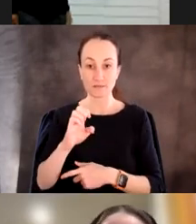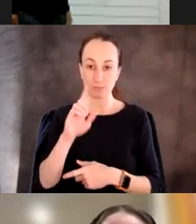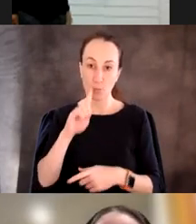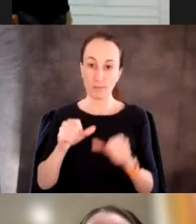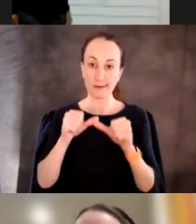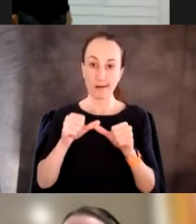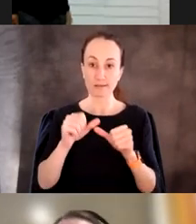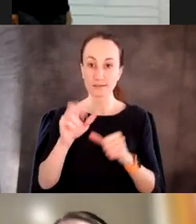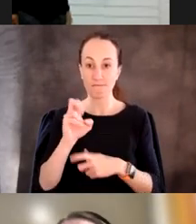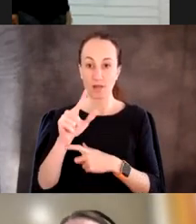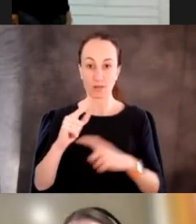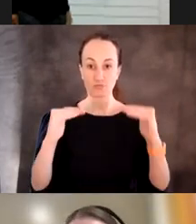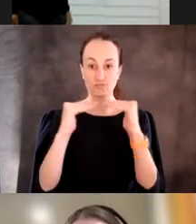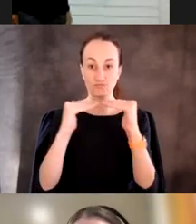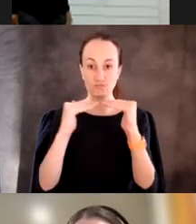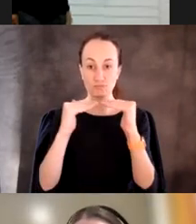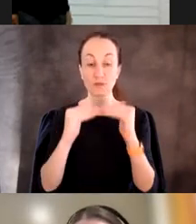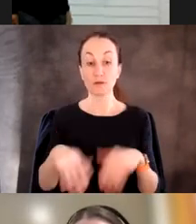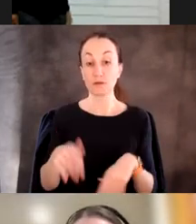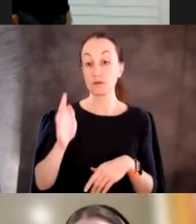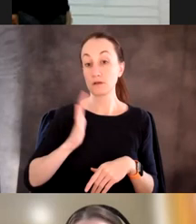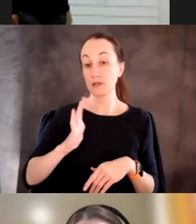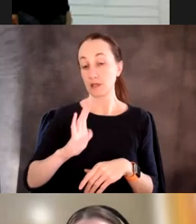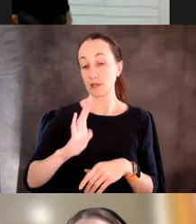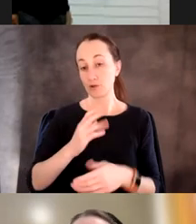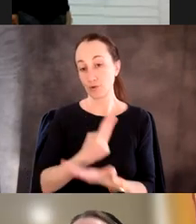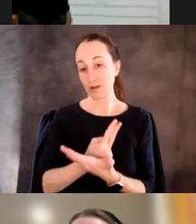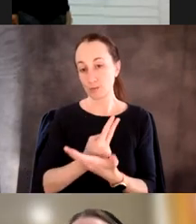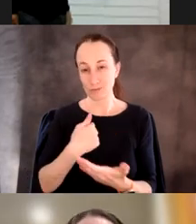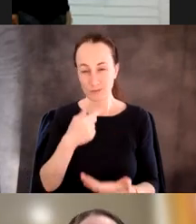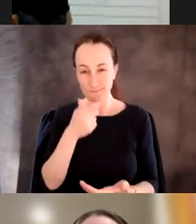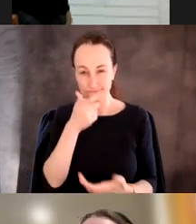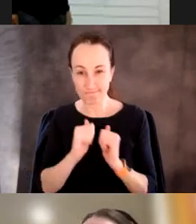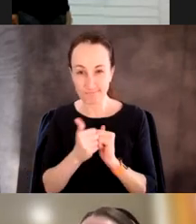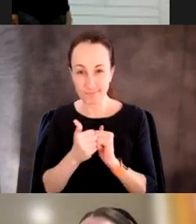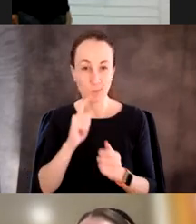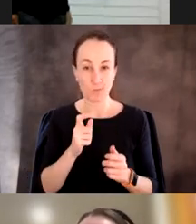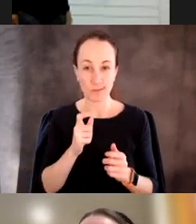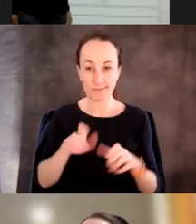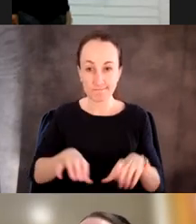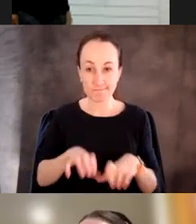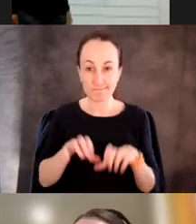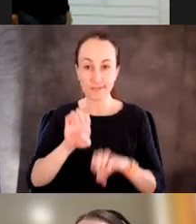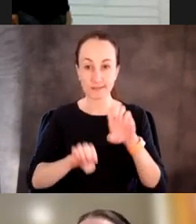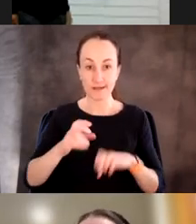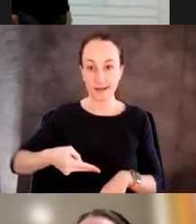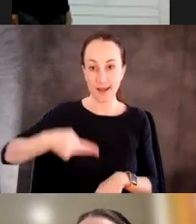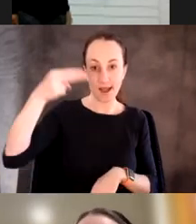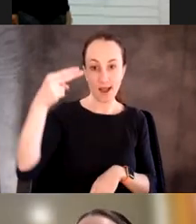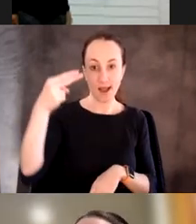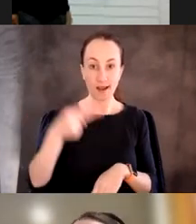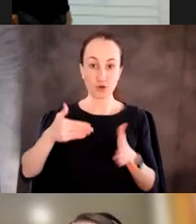so during grad school, I was really interested in this question of like, how could we conduct these evolution experiments in higher throughput?